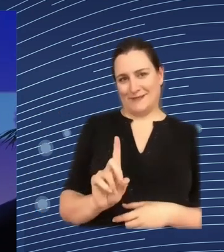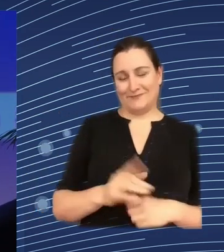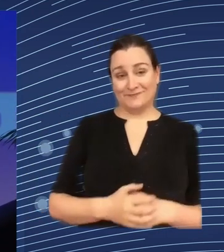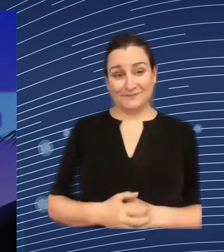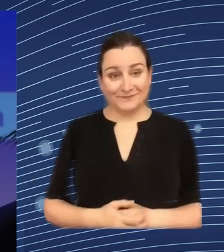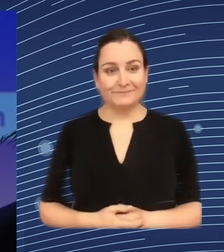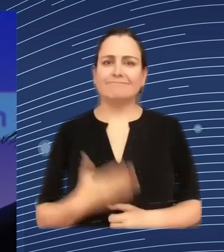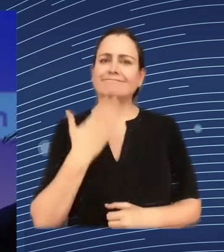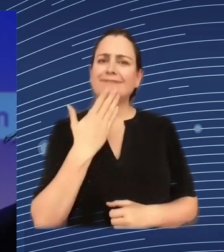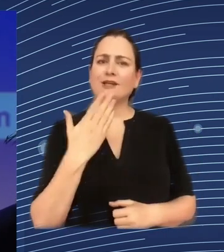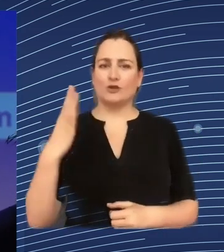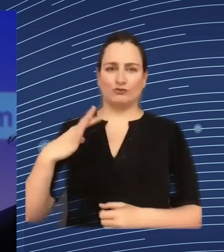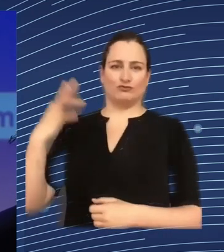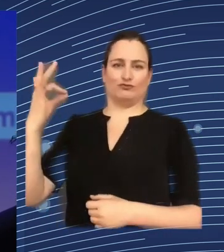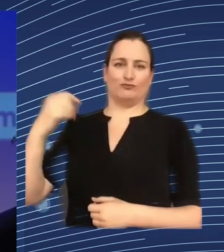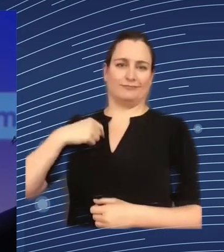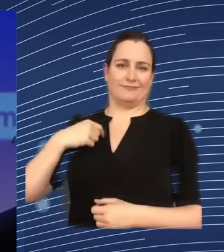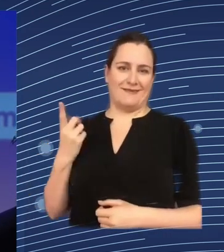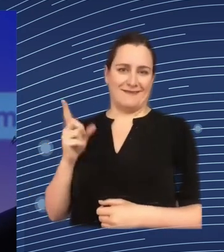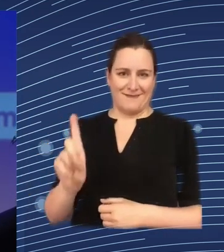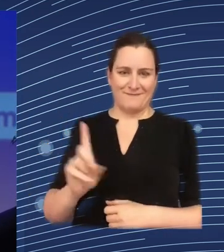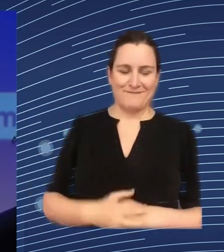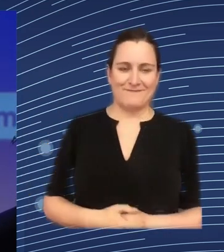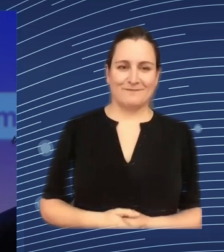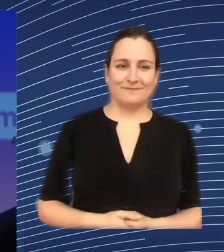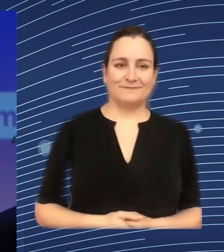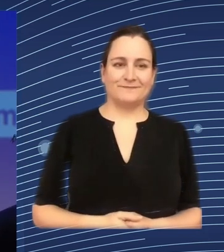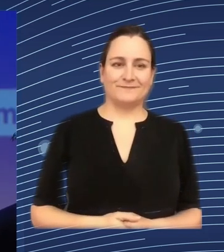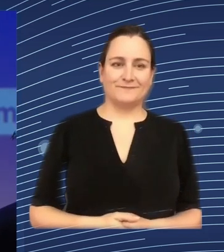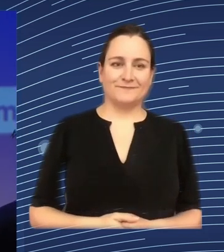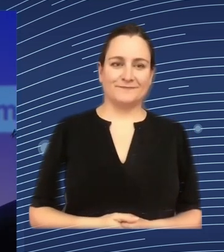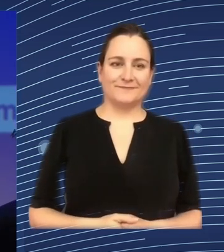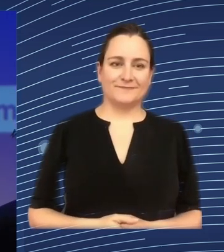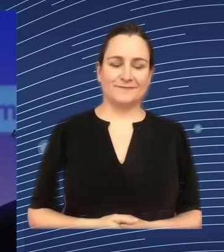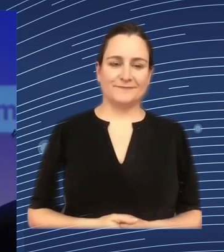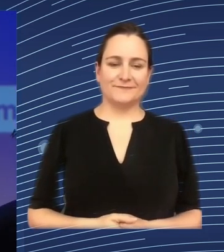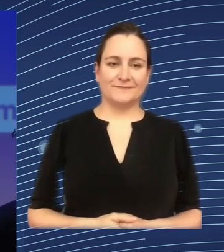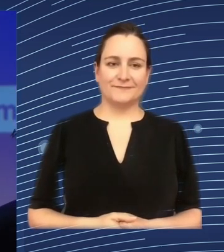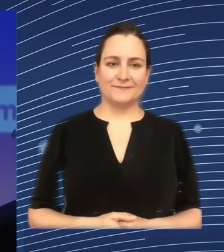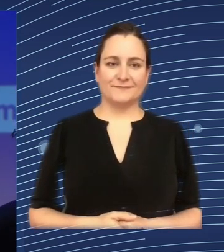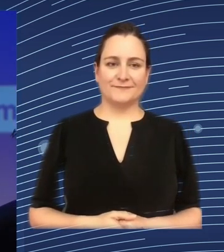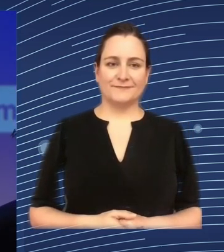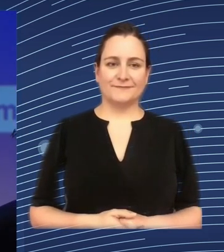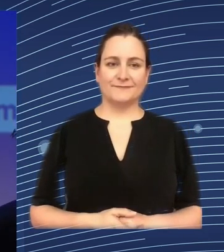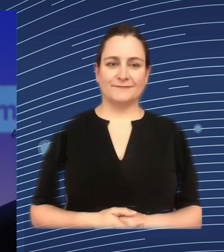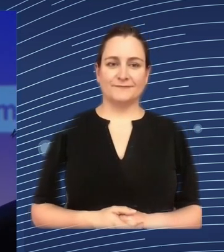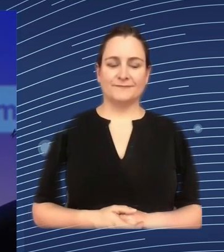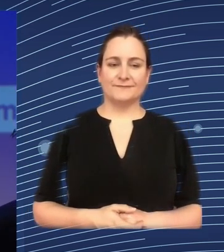that the challenges and the opportunities actually are the